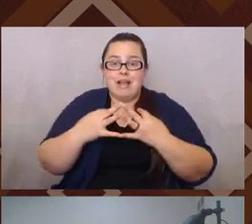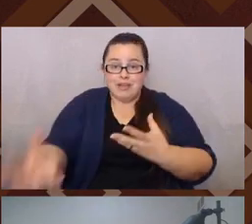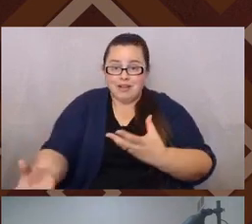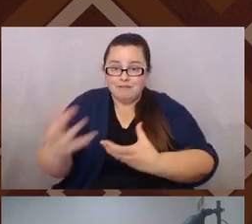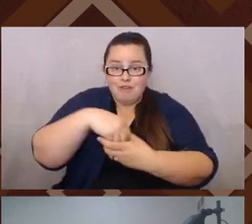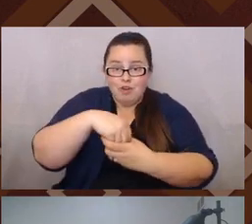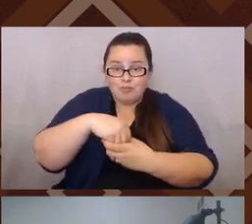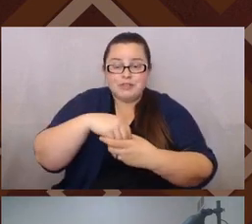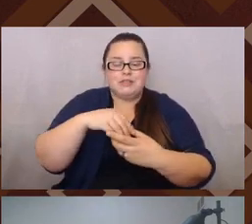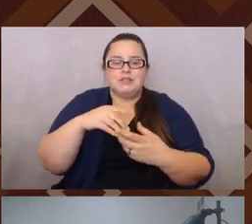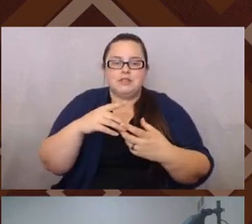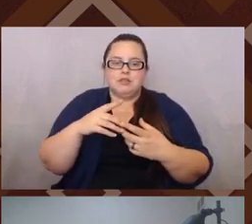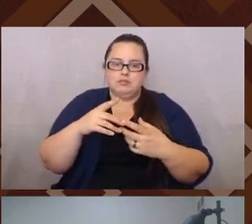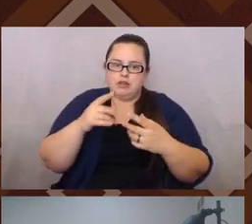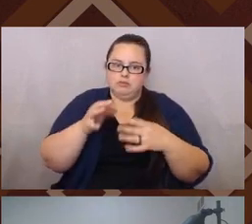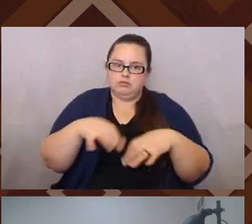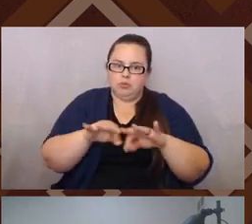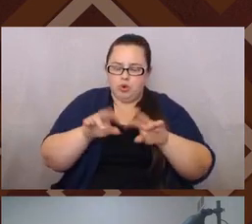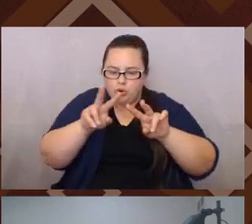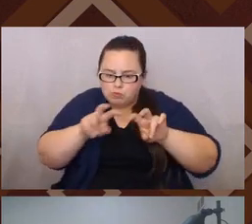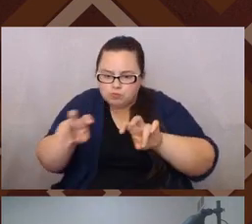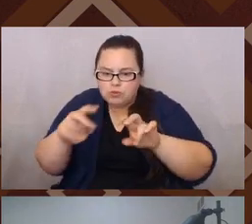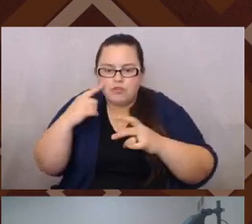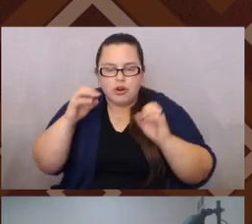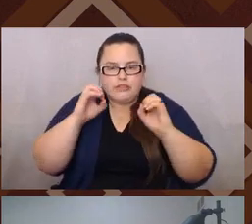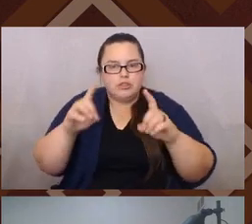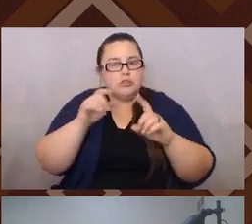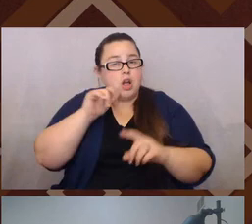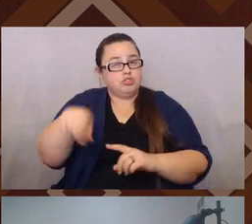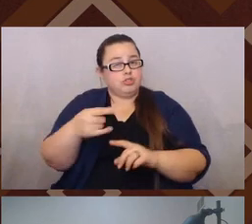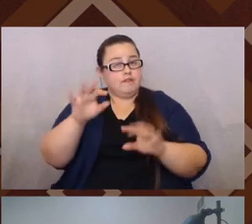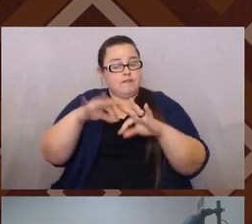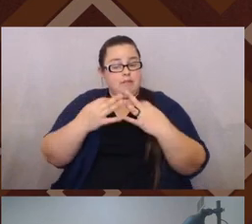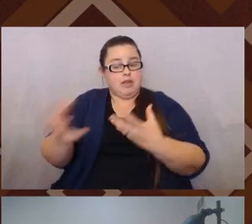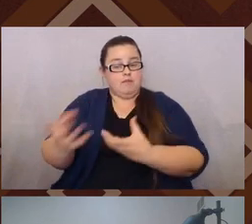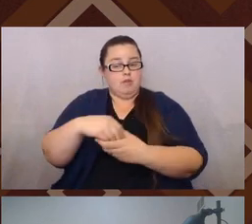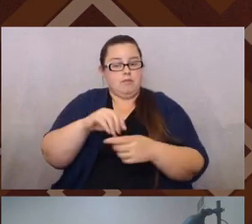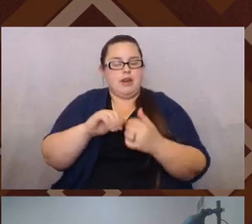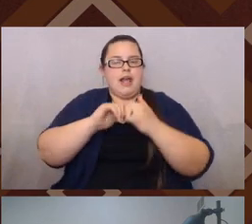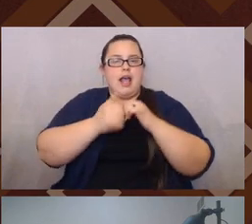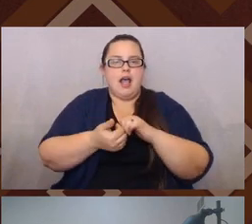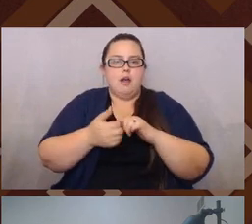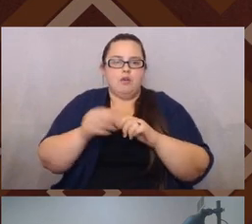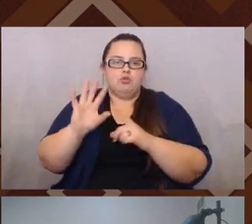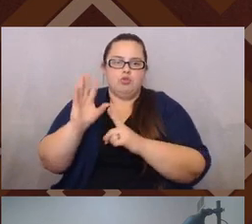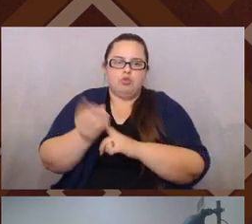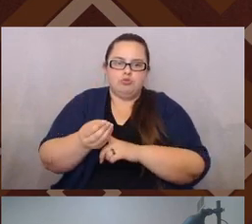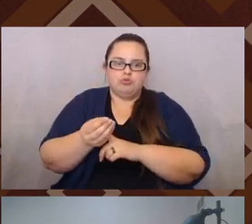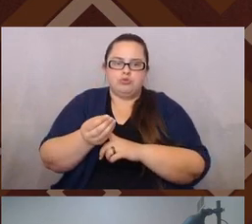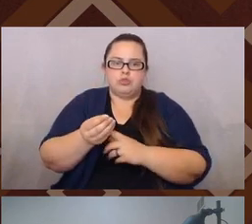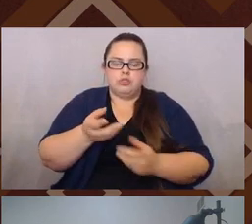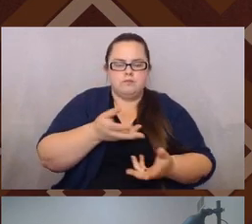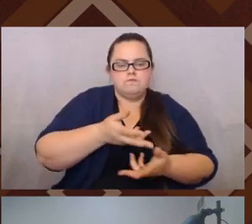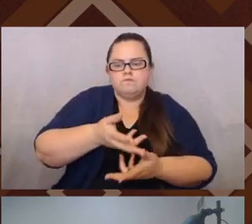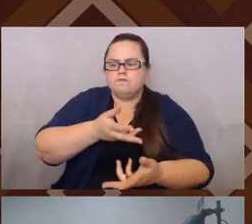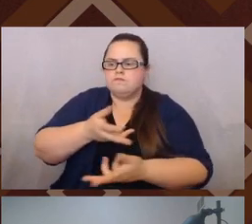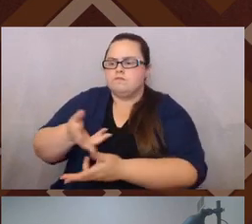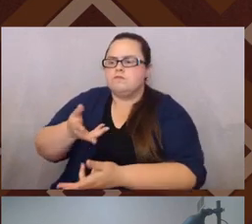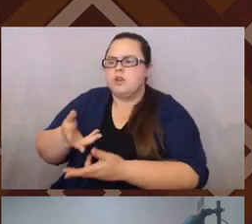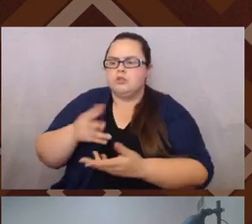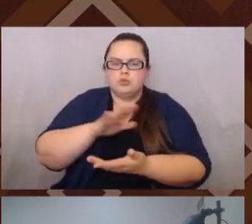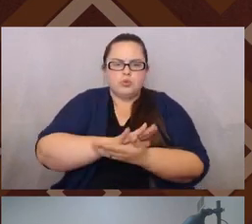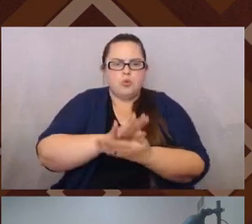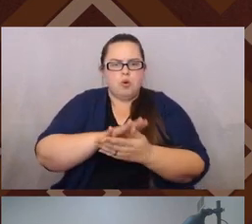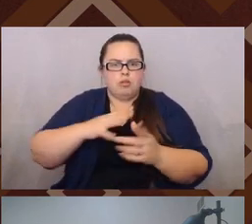explored in education. Um, not just family involvement, but how do we create culturally responsive school climates for families to be